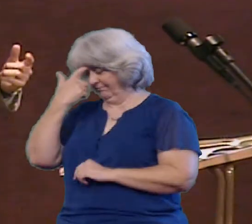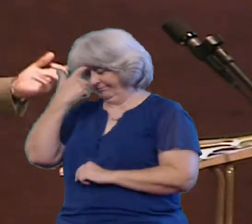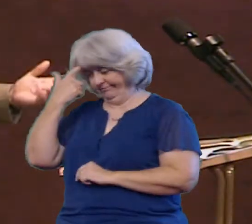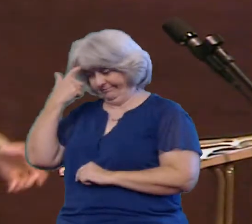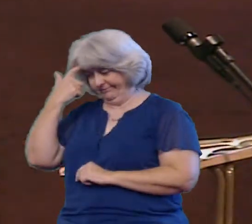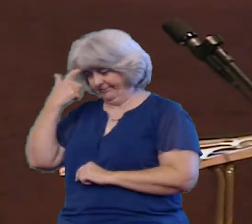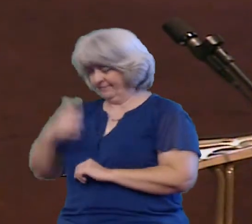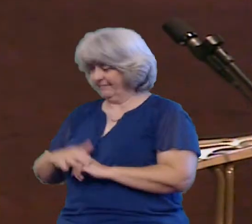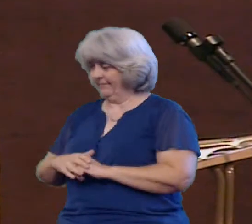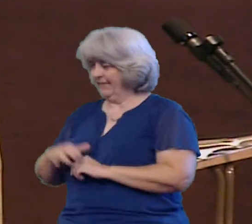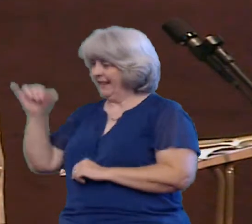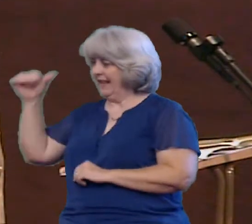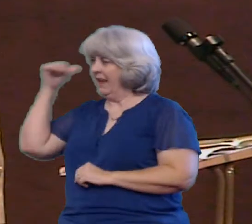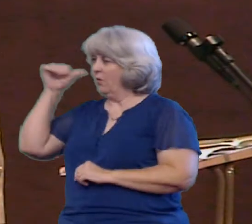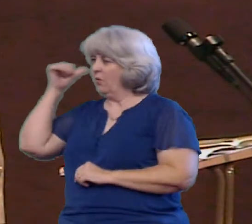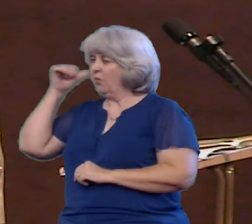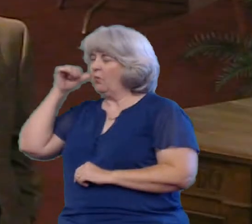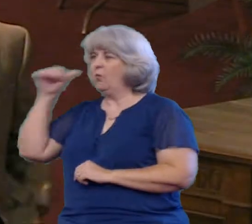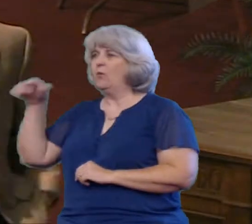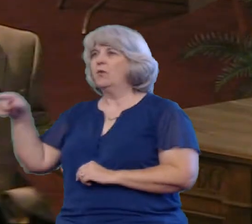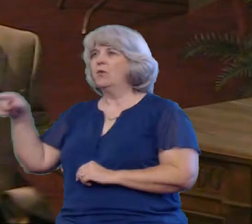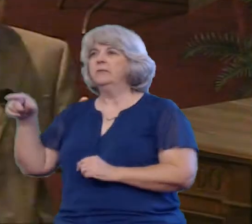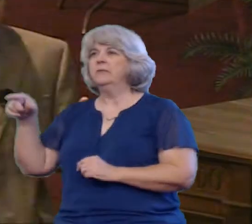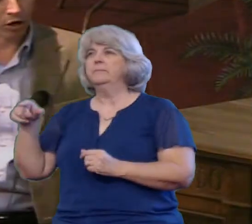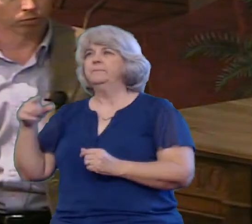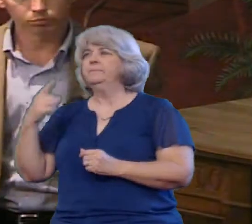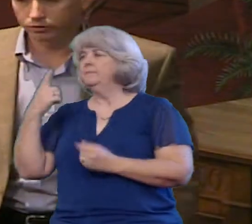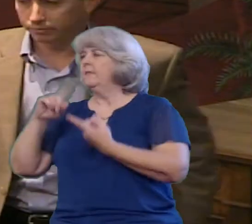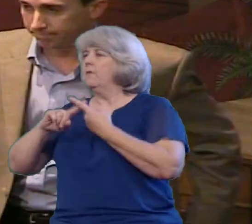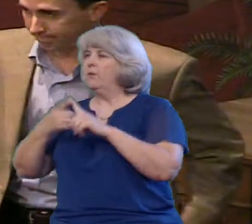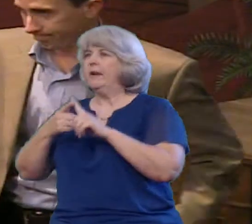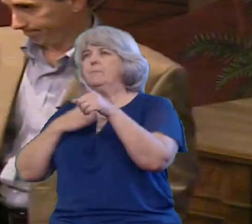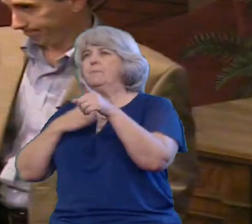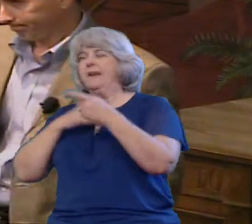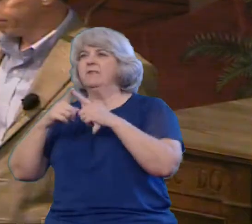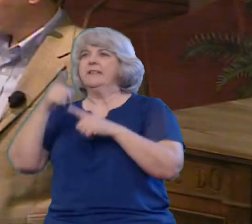The girl just happened to be thinking about a friend Who had been dealing with some problems